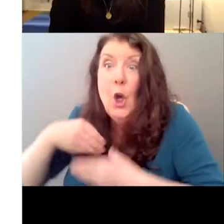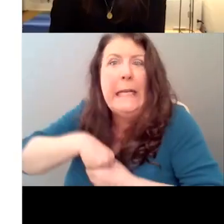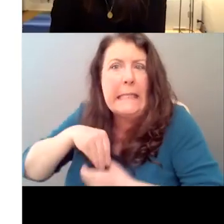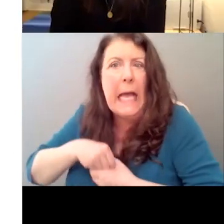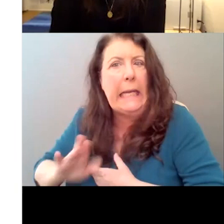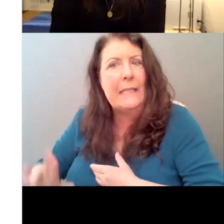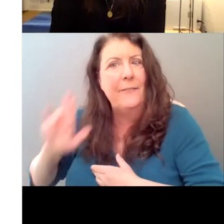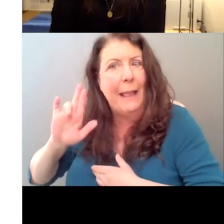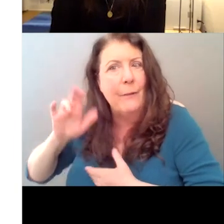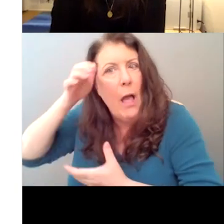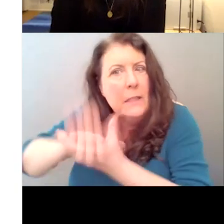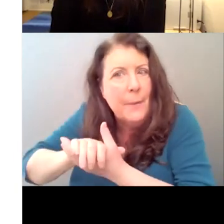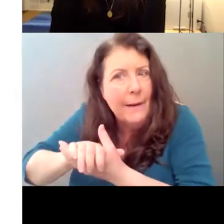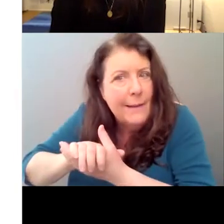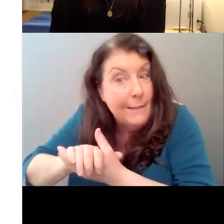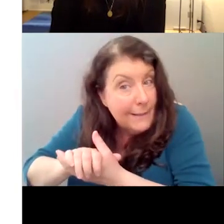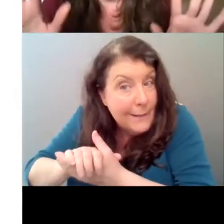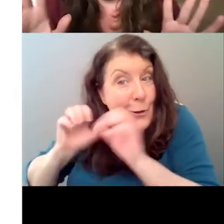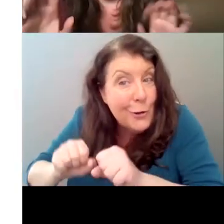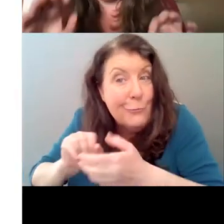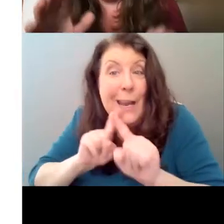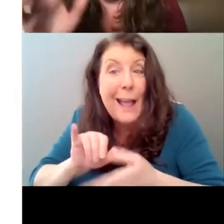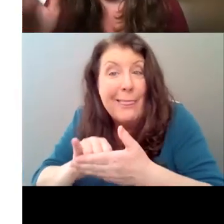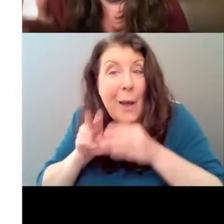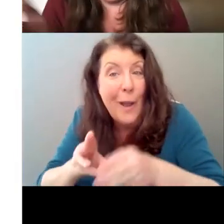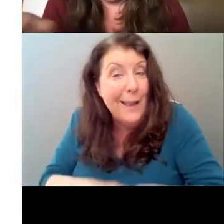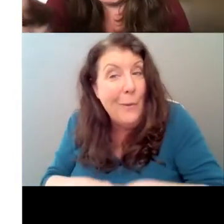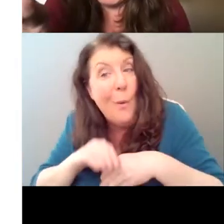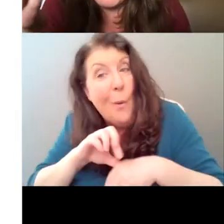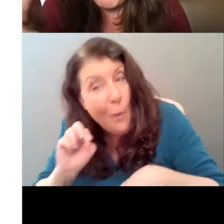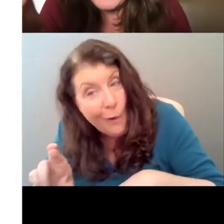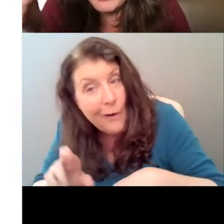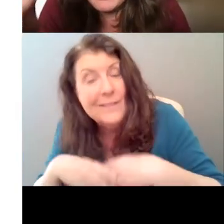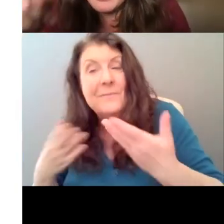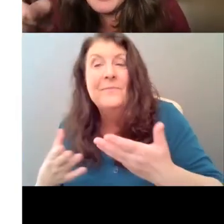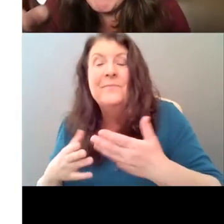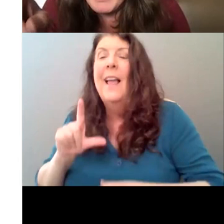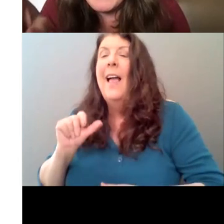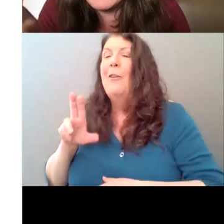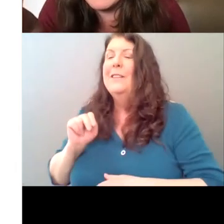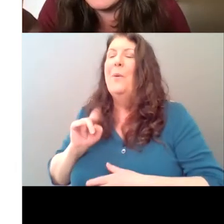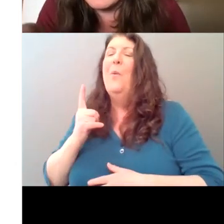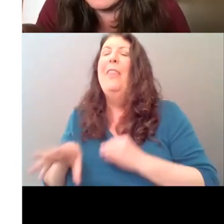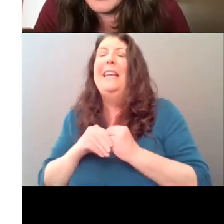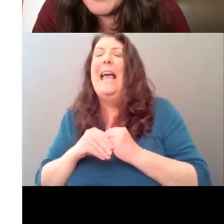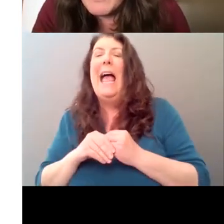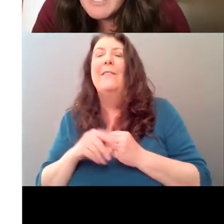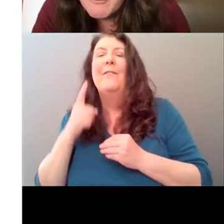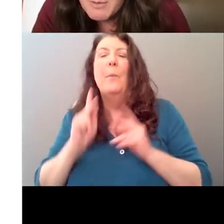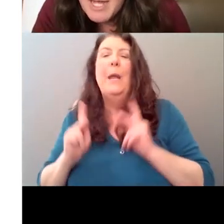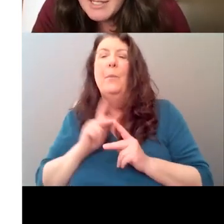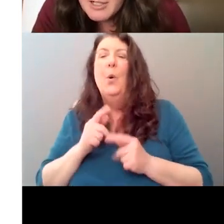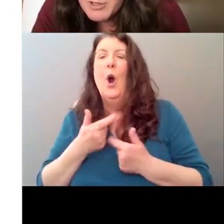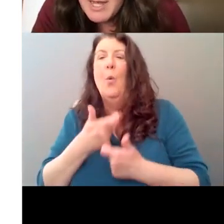Right. The other thing I just, well, this is more just, just something to note for people who are watching. Um, it's, it's kind of